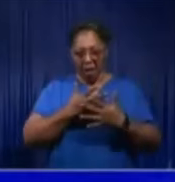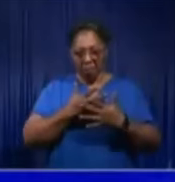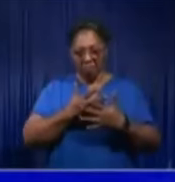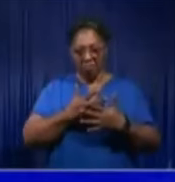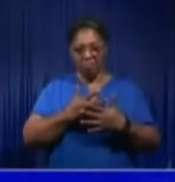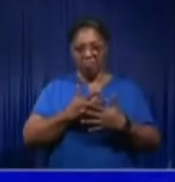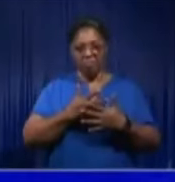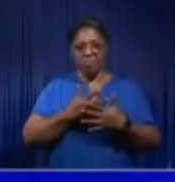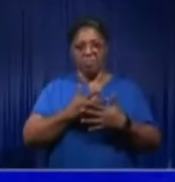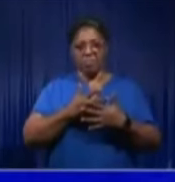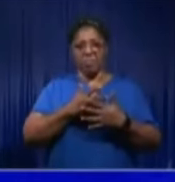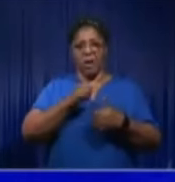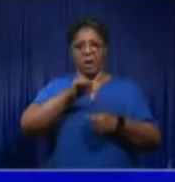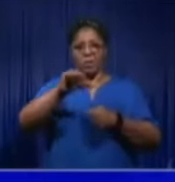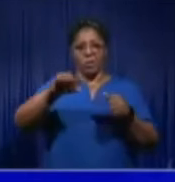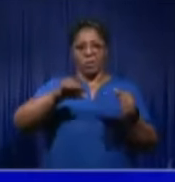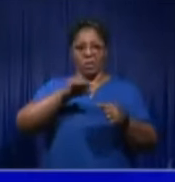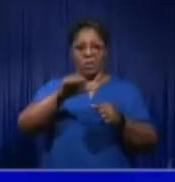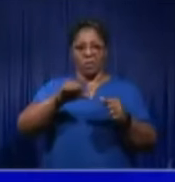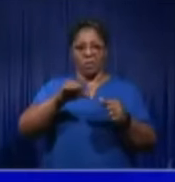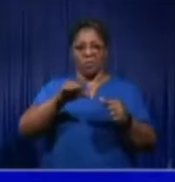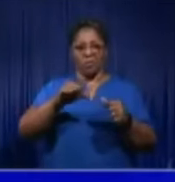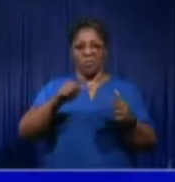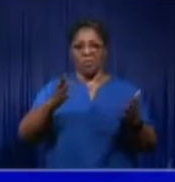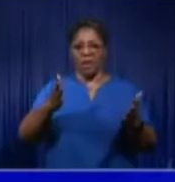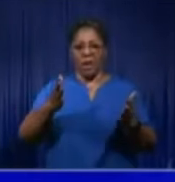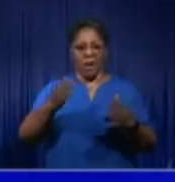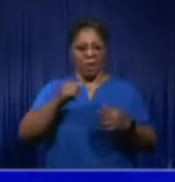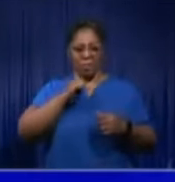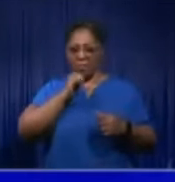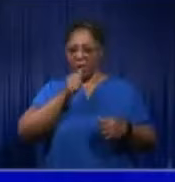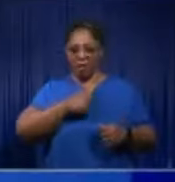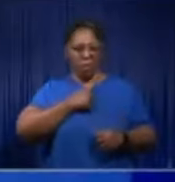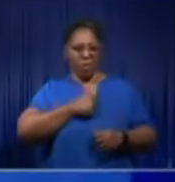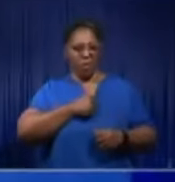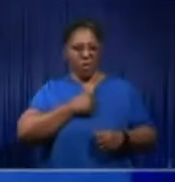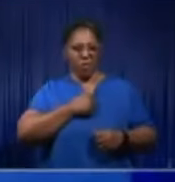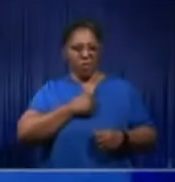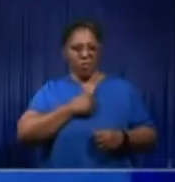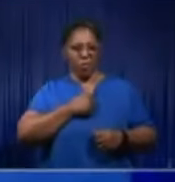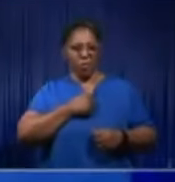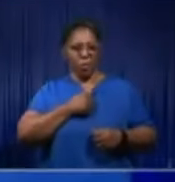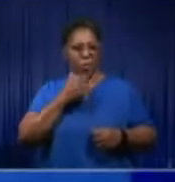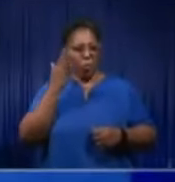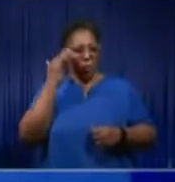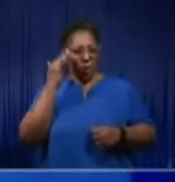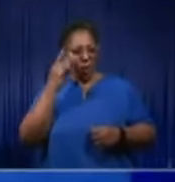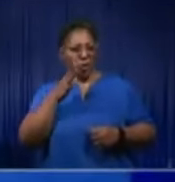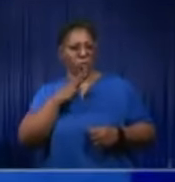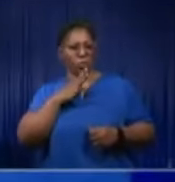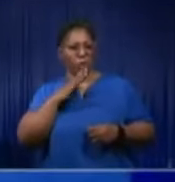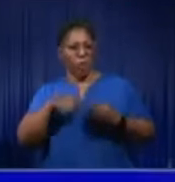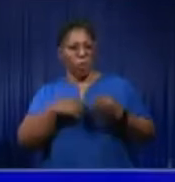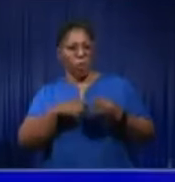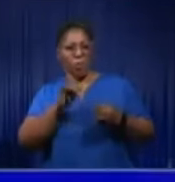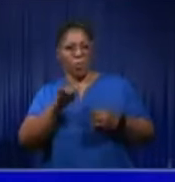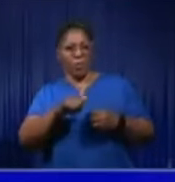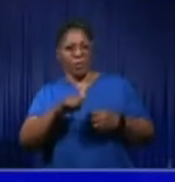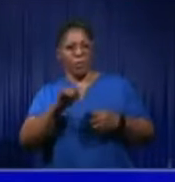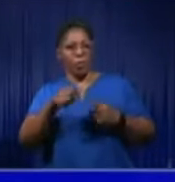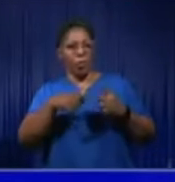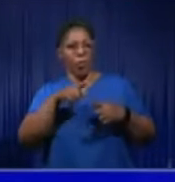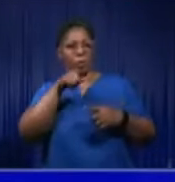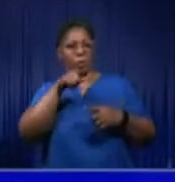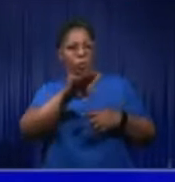apologies for it. Because how dare you to talk about transparency when you have no audit report, you have no